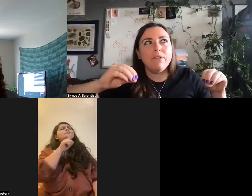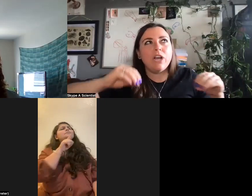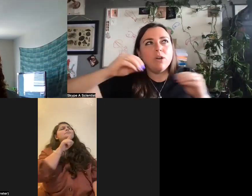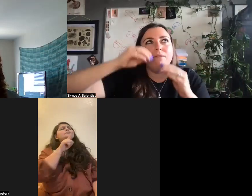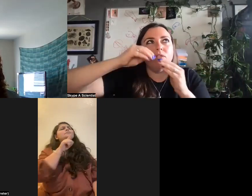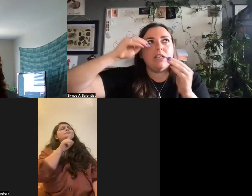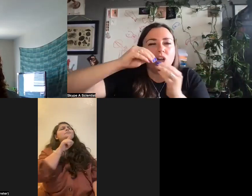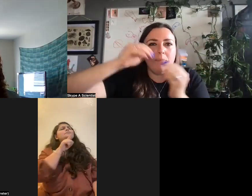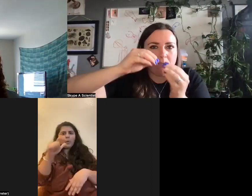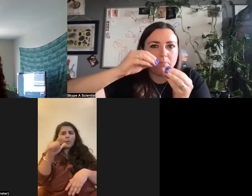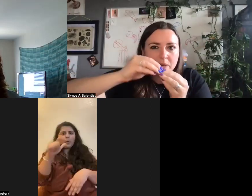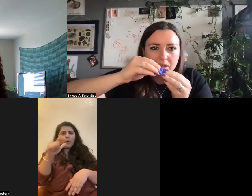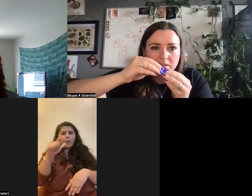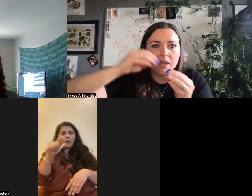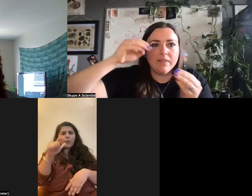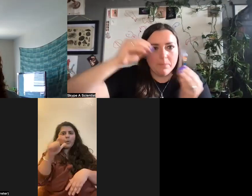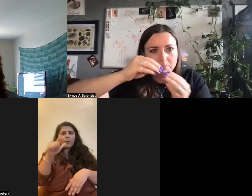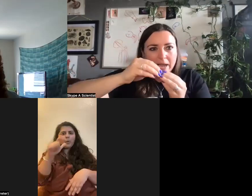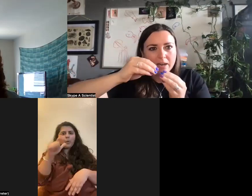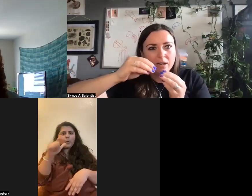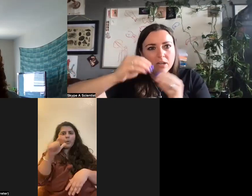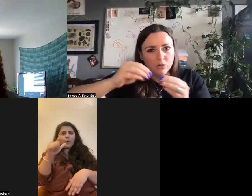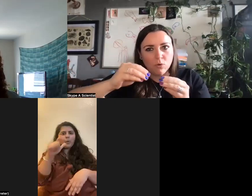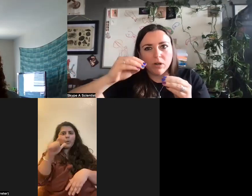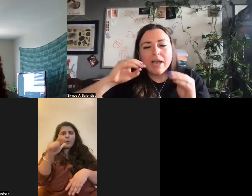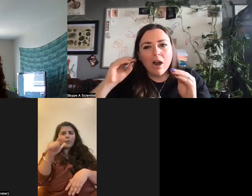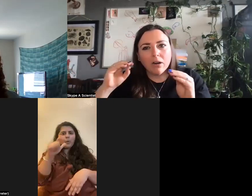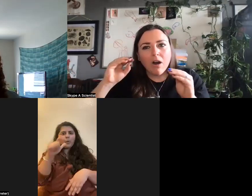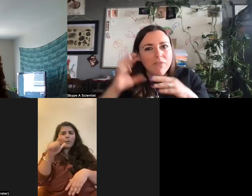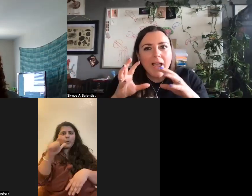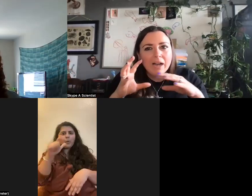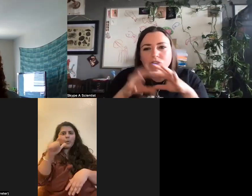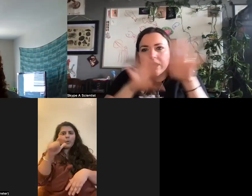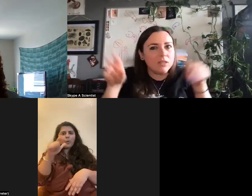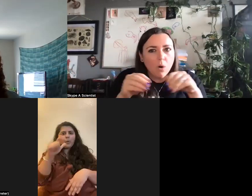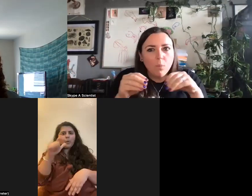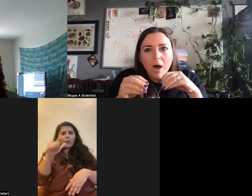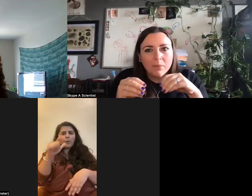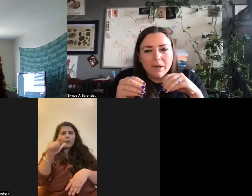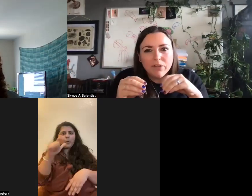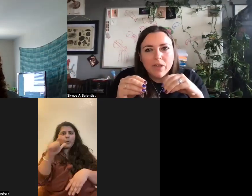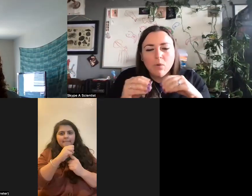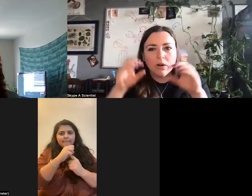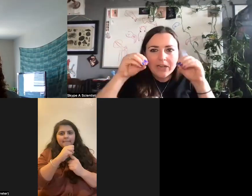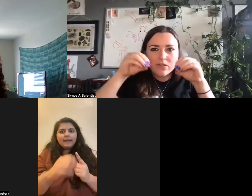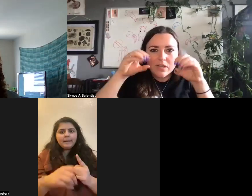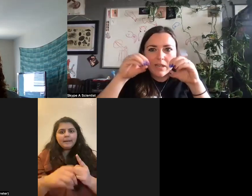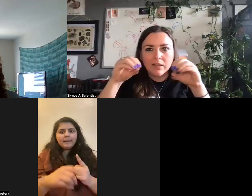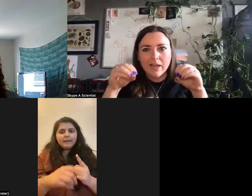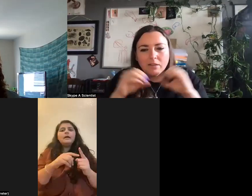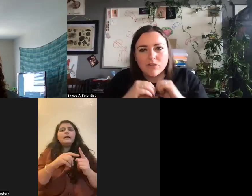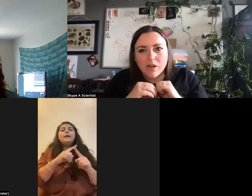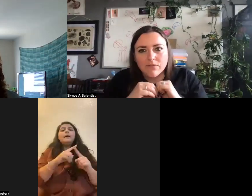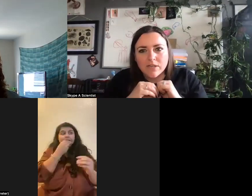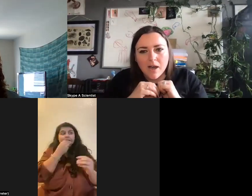Parrot fish, I know, have those like chompy beaks that bite the coral. Are they actually eating the whole polyp and everything, or are they just